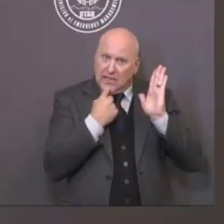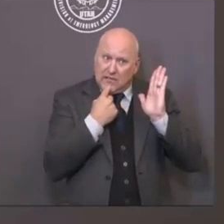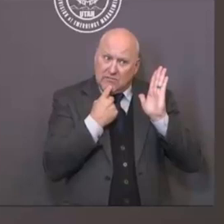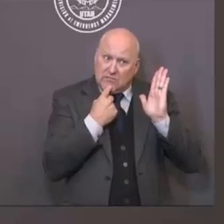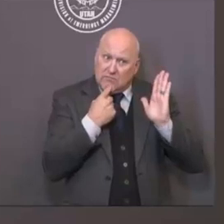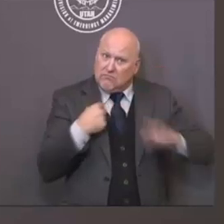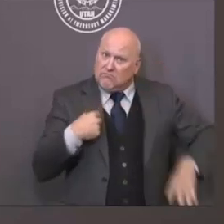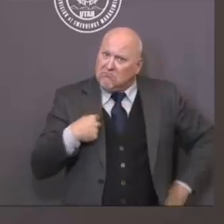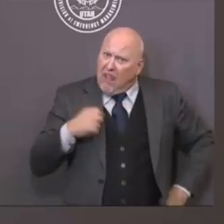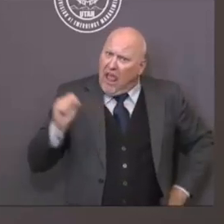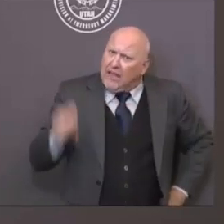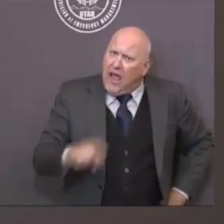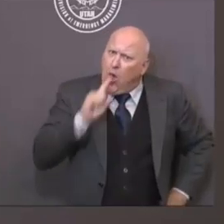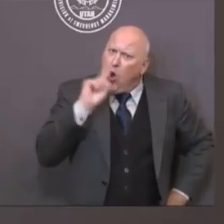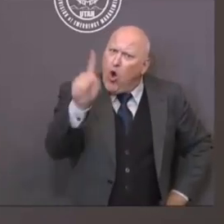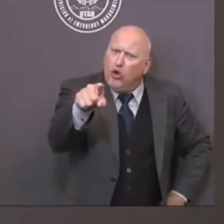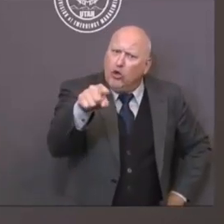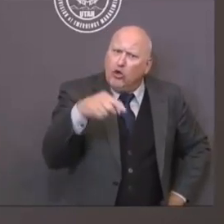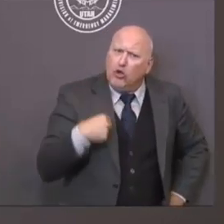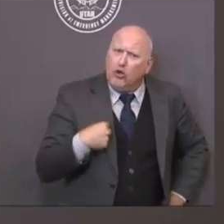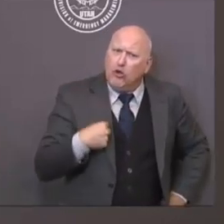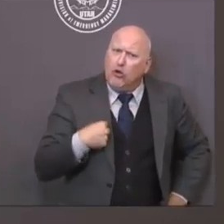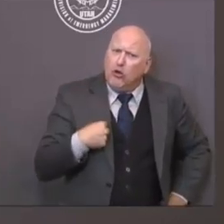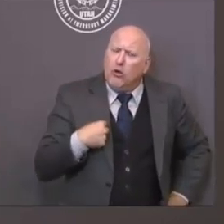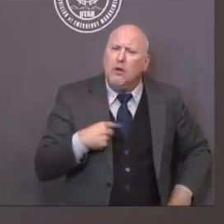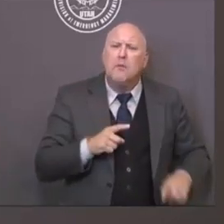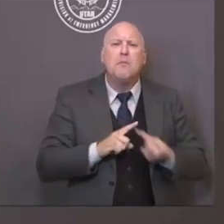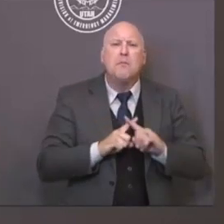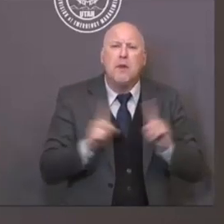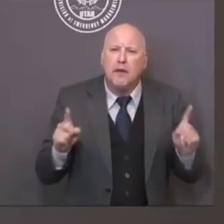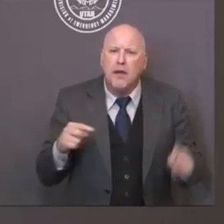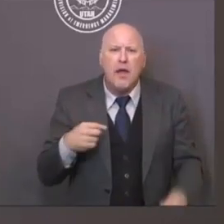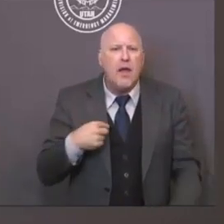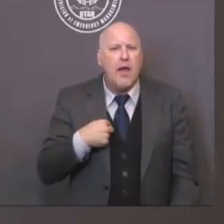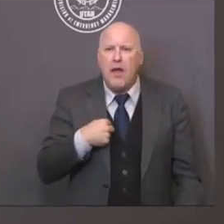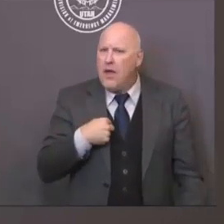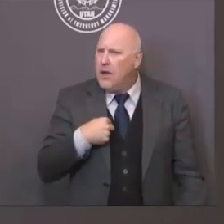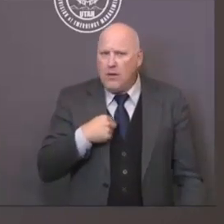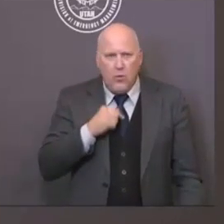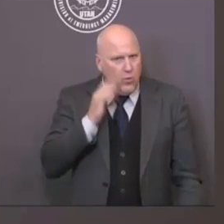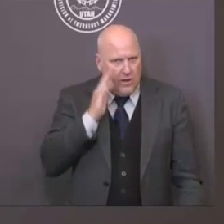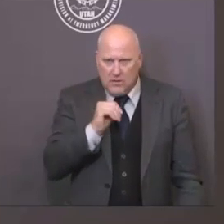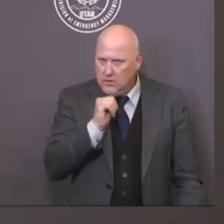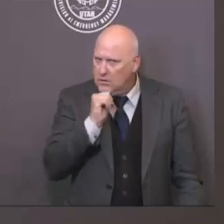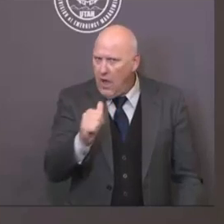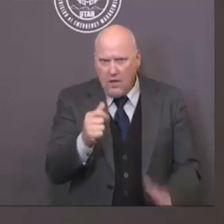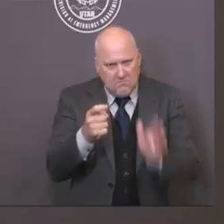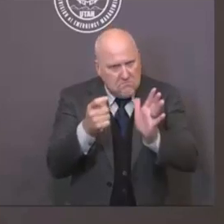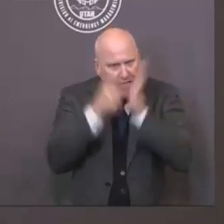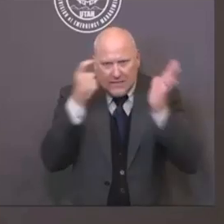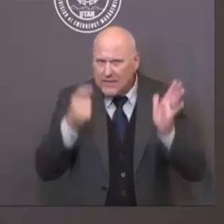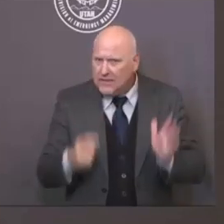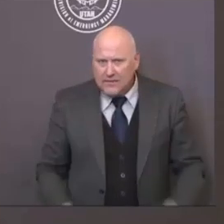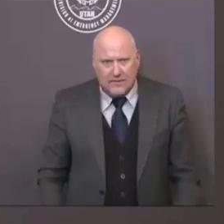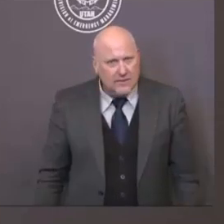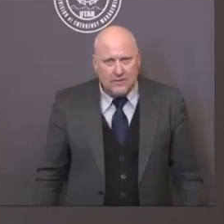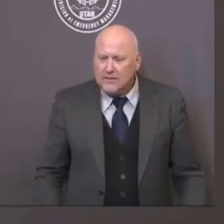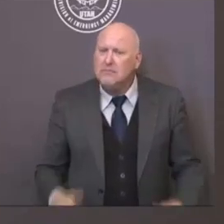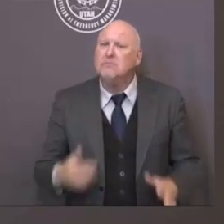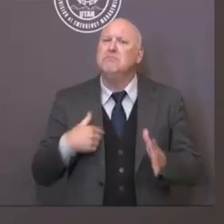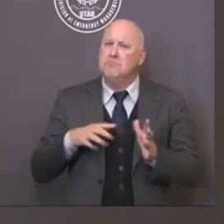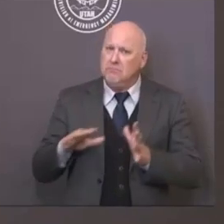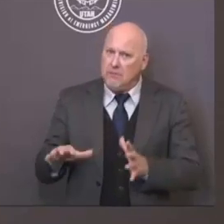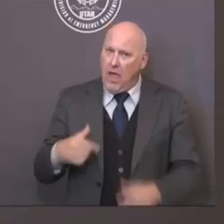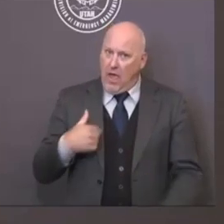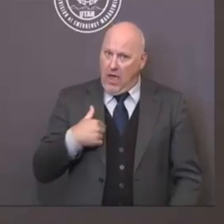At this time, I choose not to make it a mandate. I'm going to give the people of Utah an opportunity to show the kind